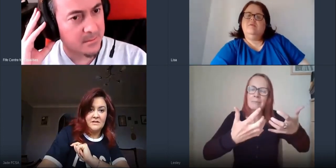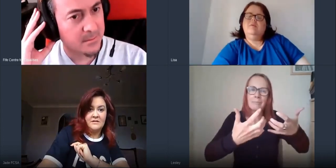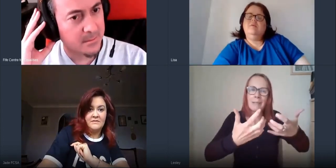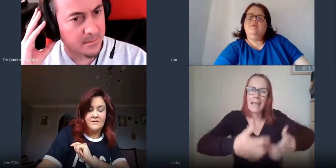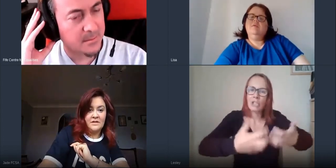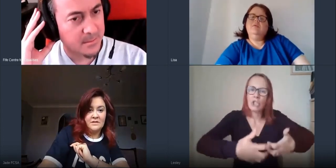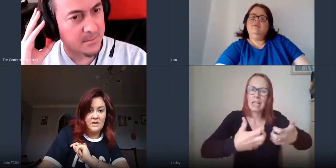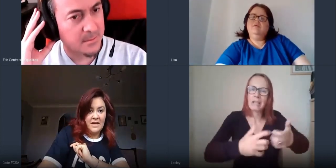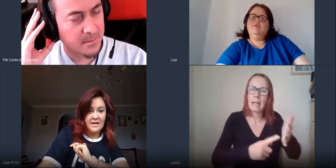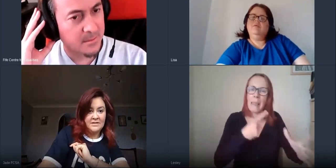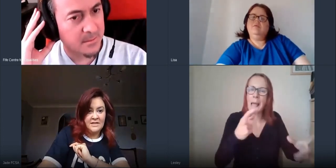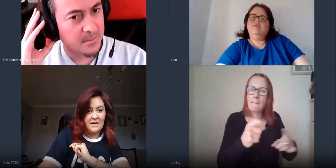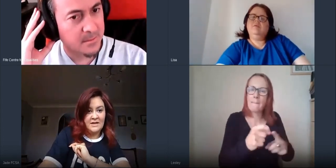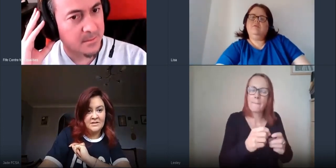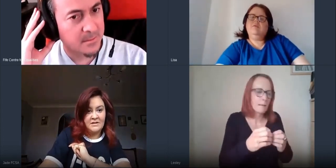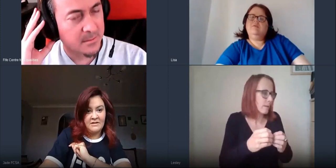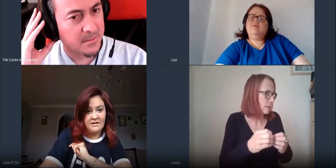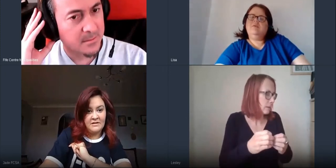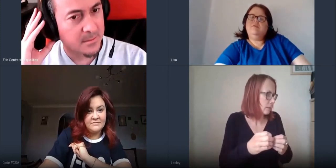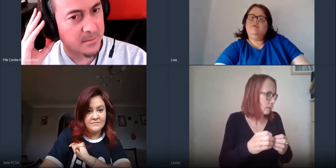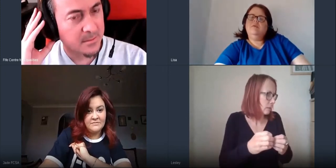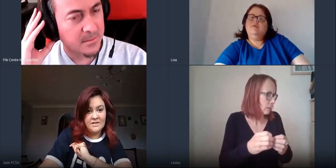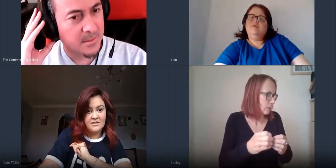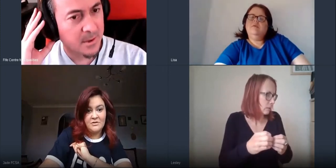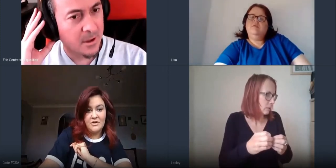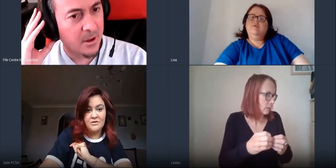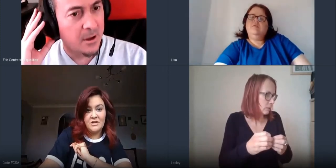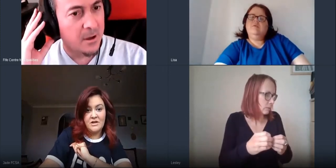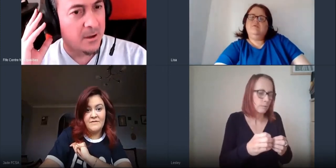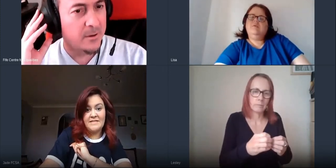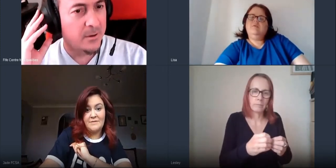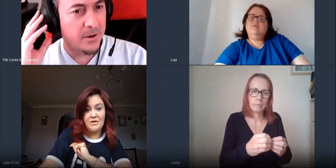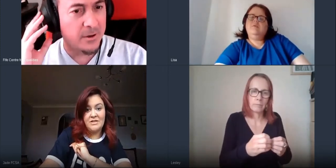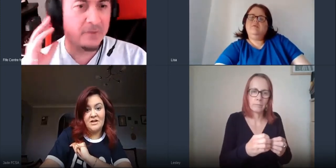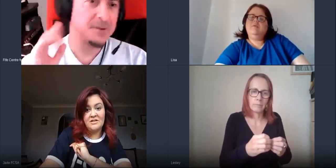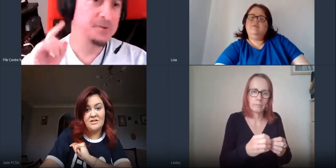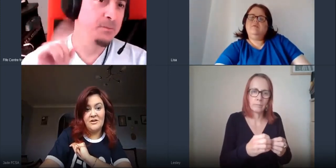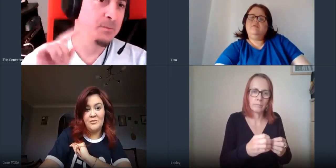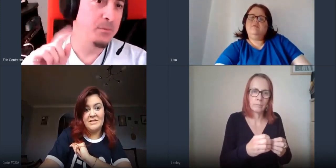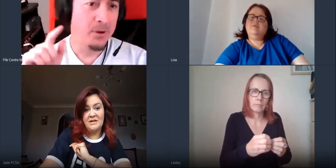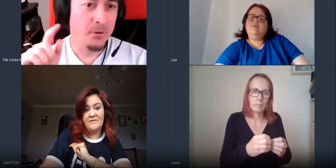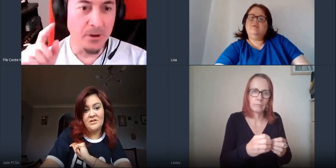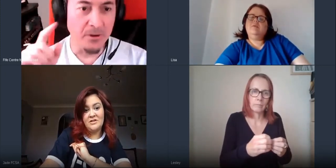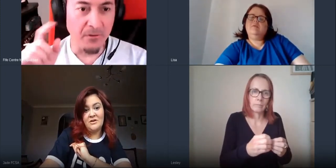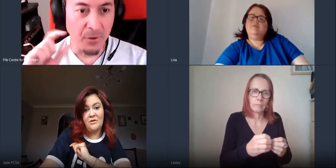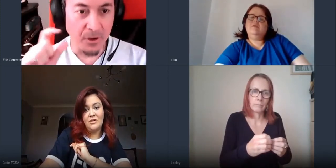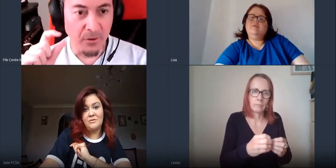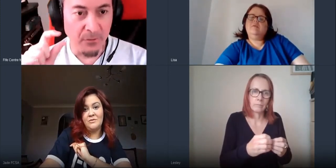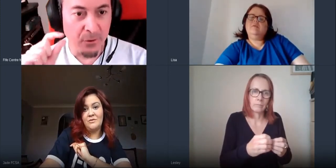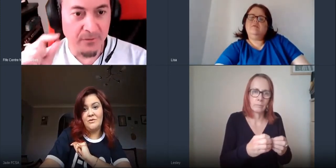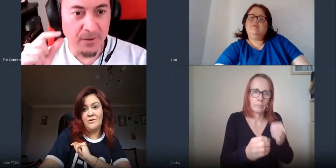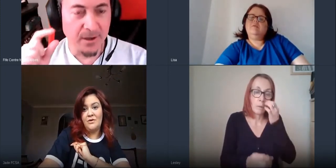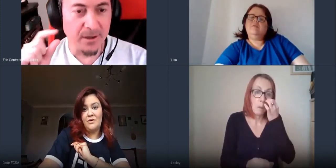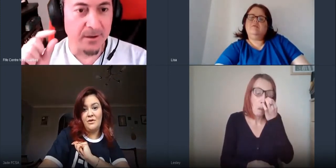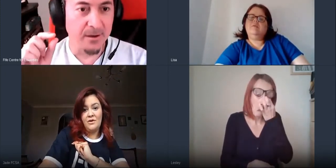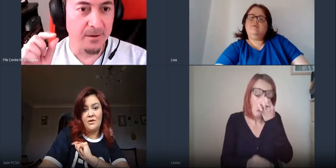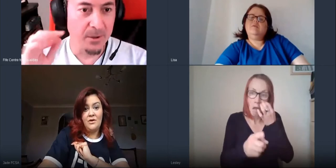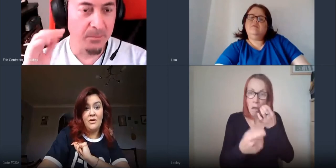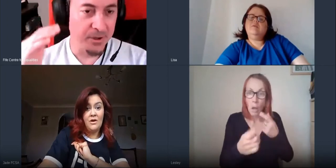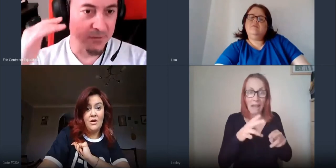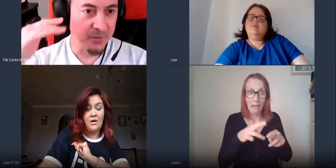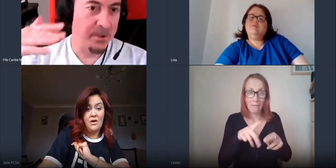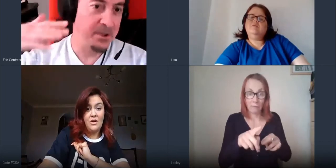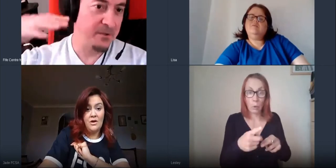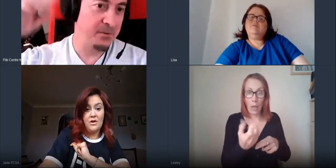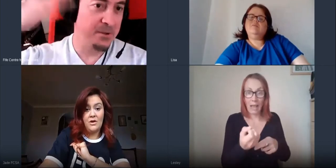and i don't i can't send that into you can i so they were using the 3d printer this one but what if you have a link uh we'll put it